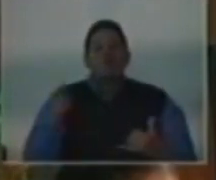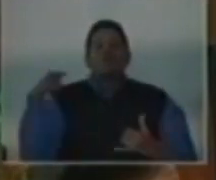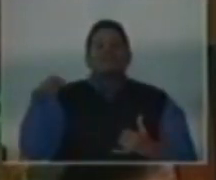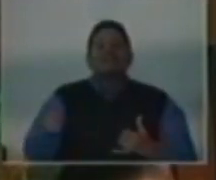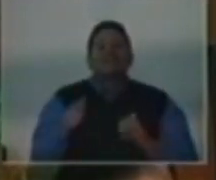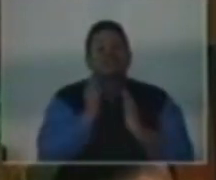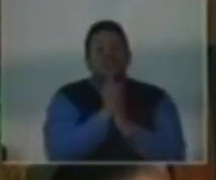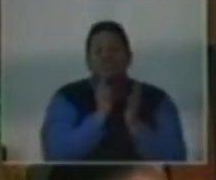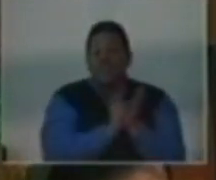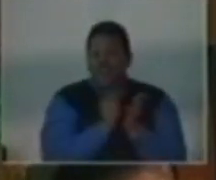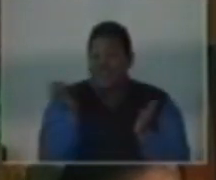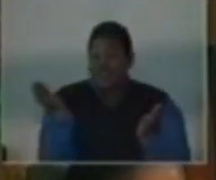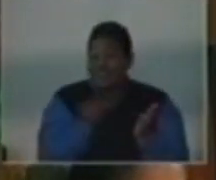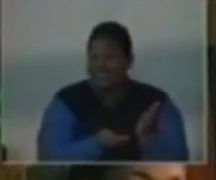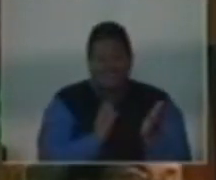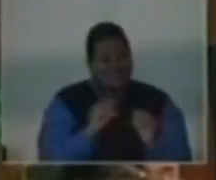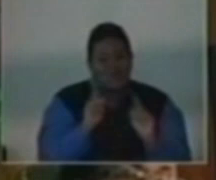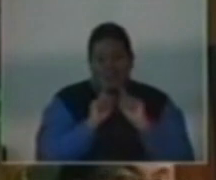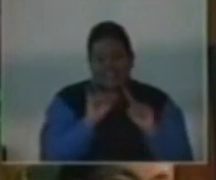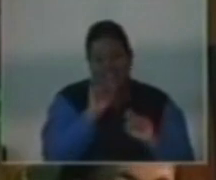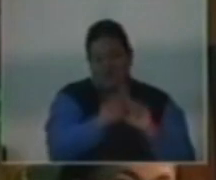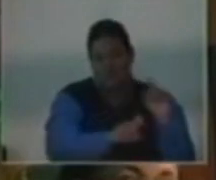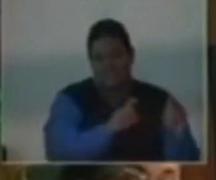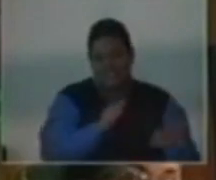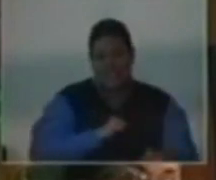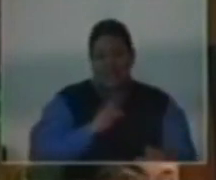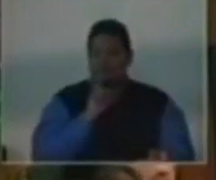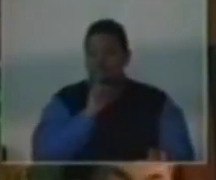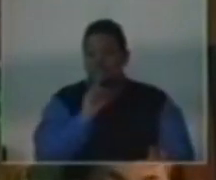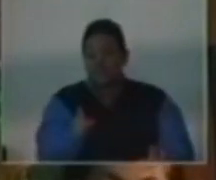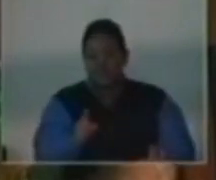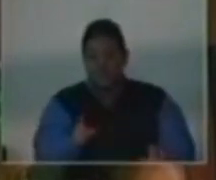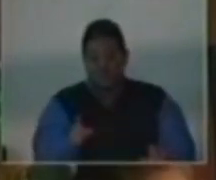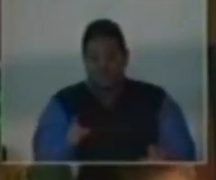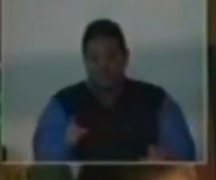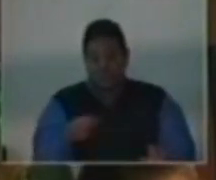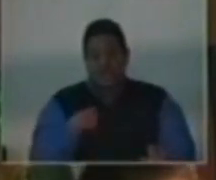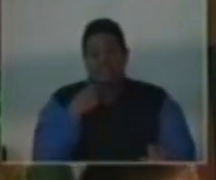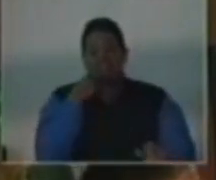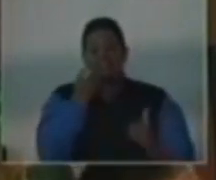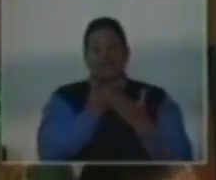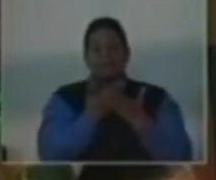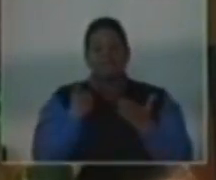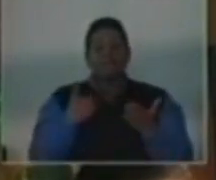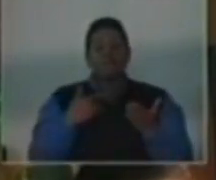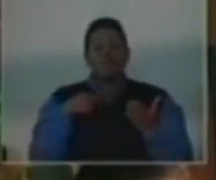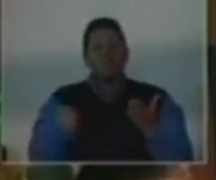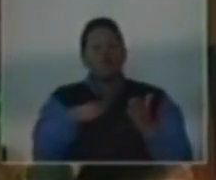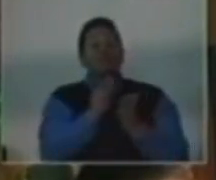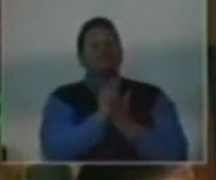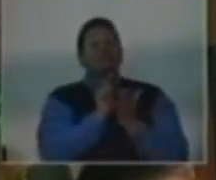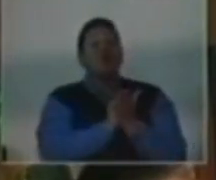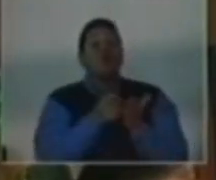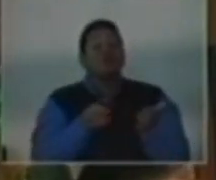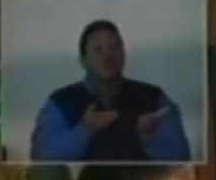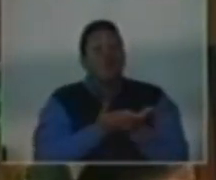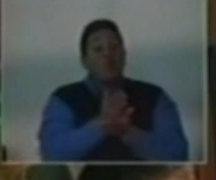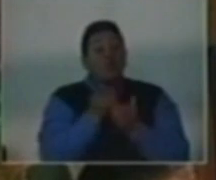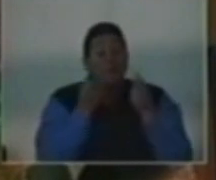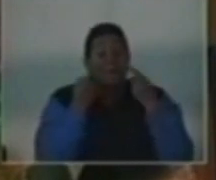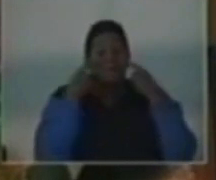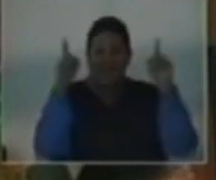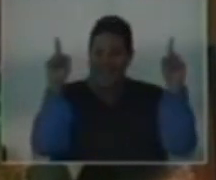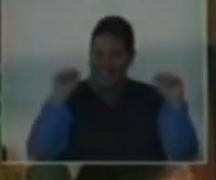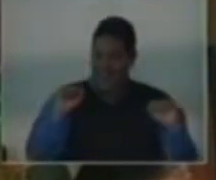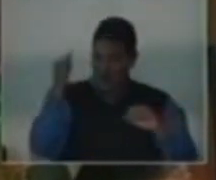bills don't answer that. And I am certain, as it has been said before, that were these bills to go through, can you